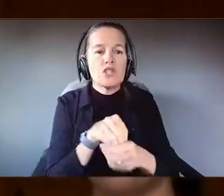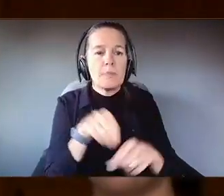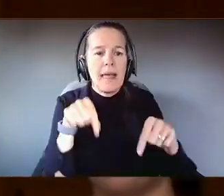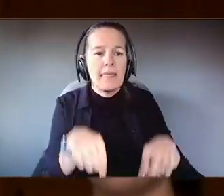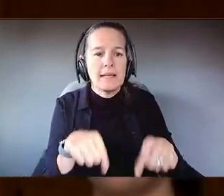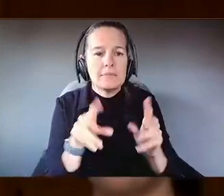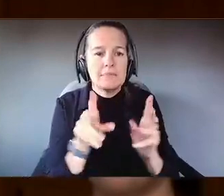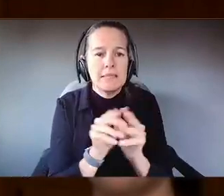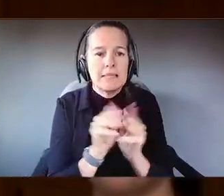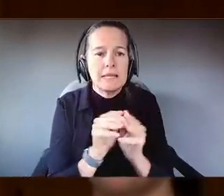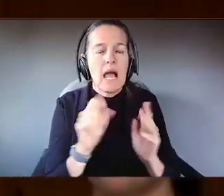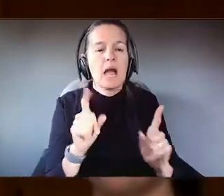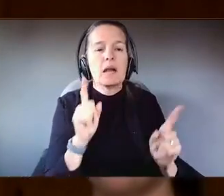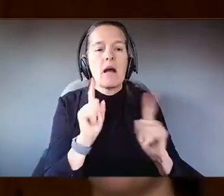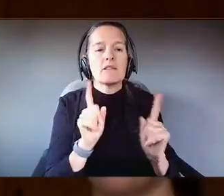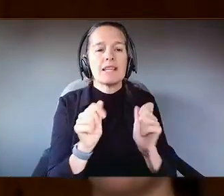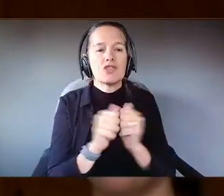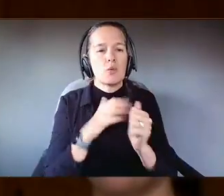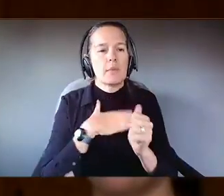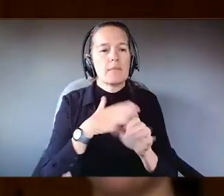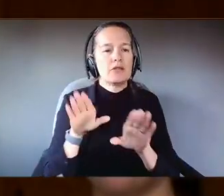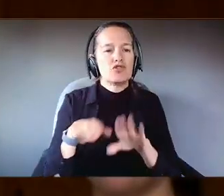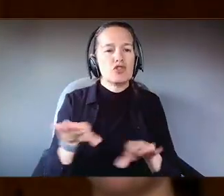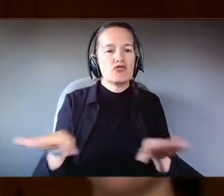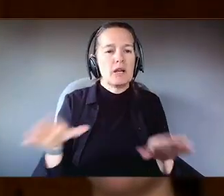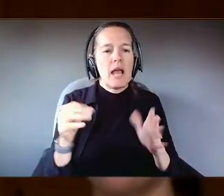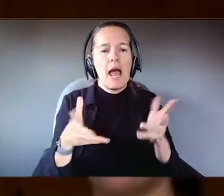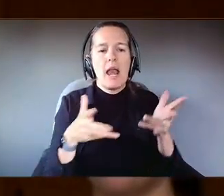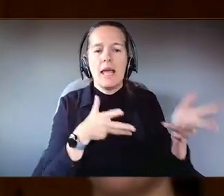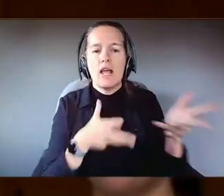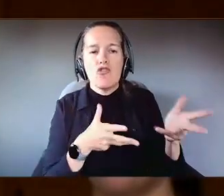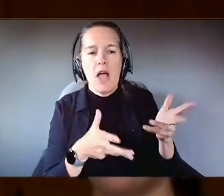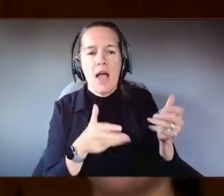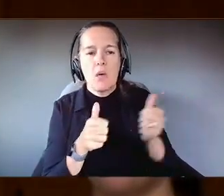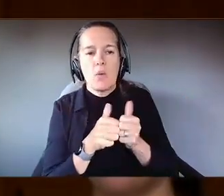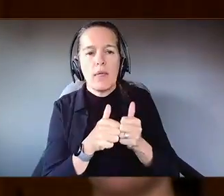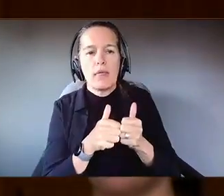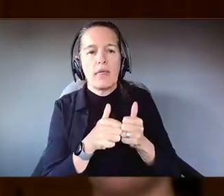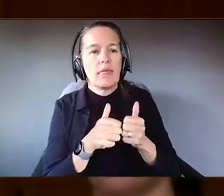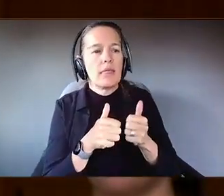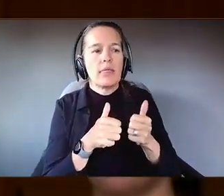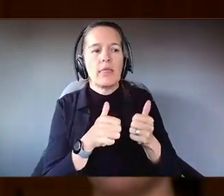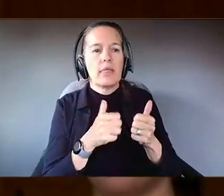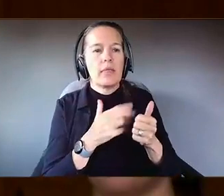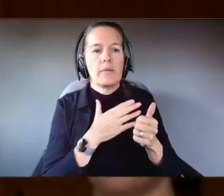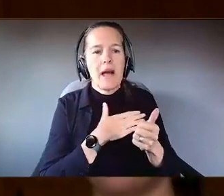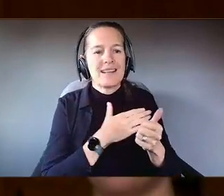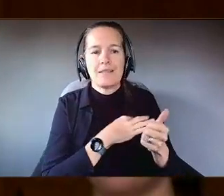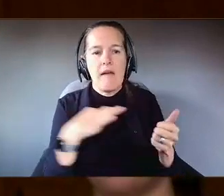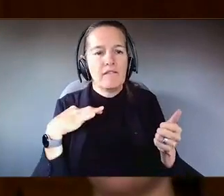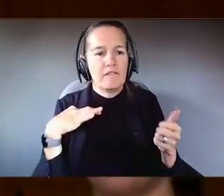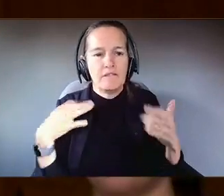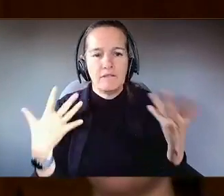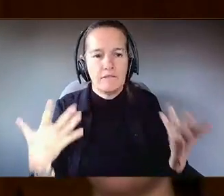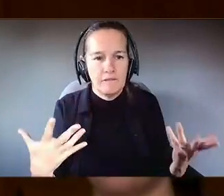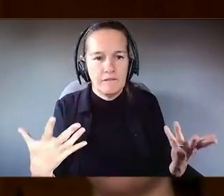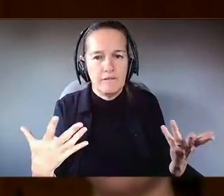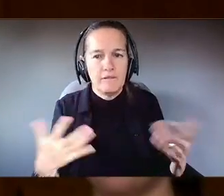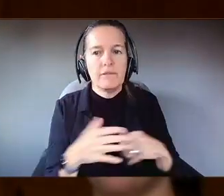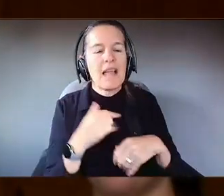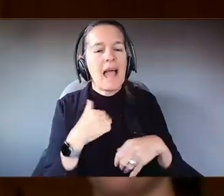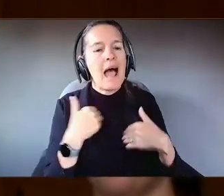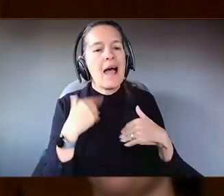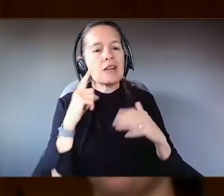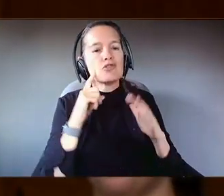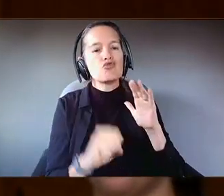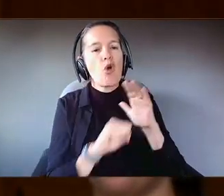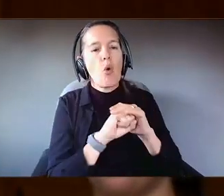conversations with my children and interacting with my staff. I had a stroke about 18